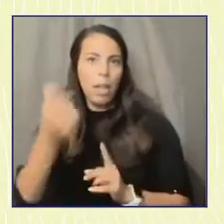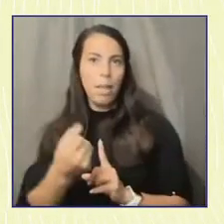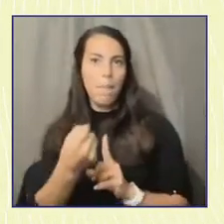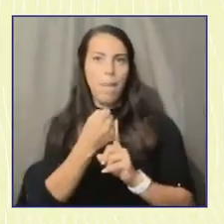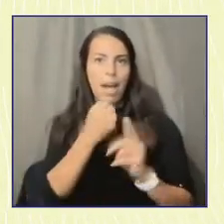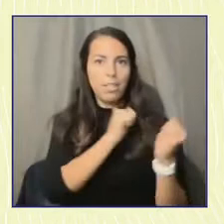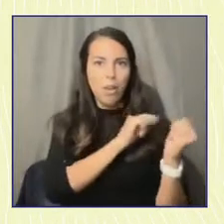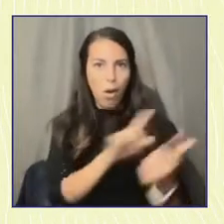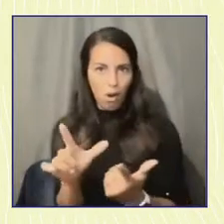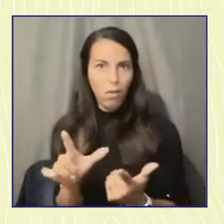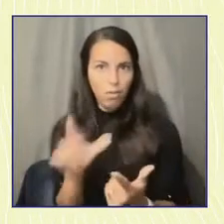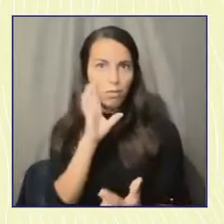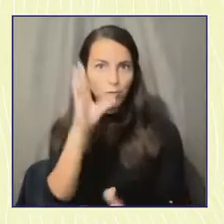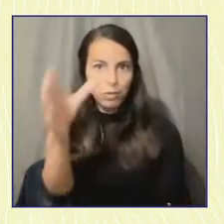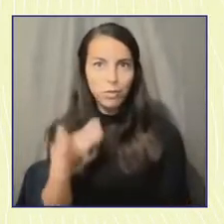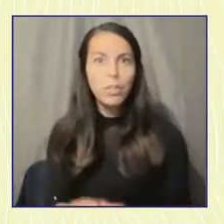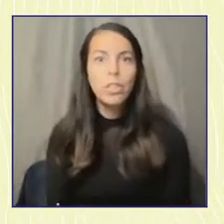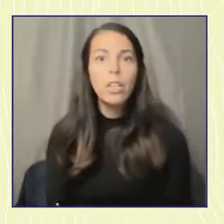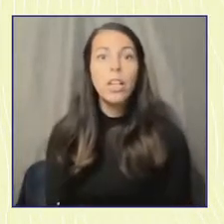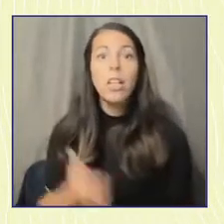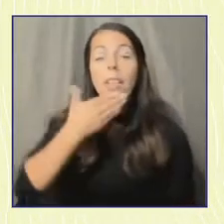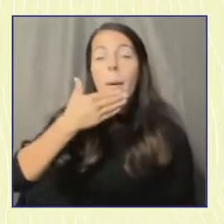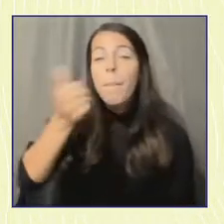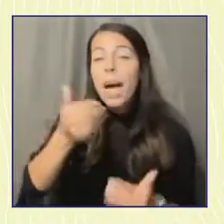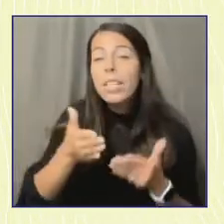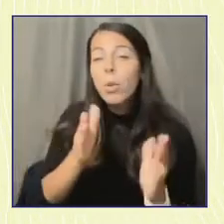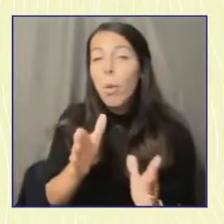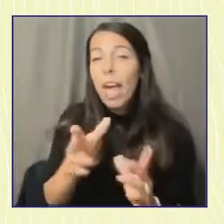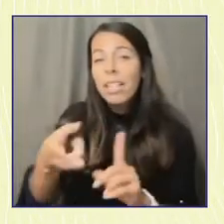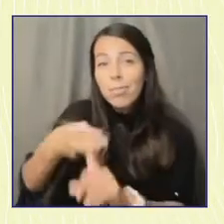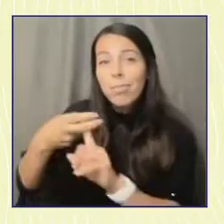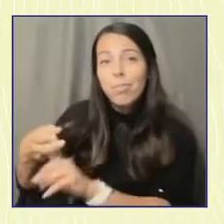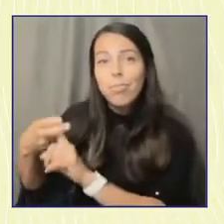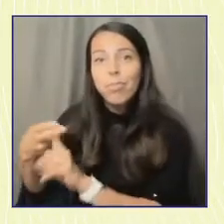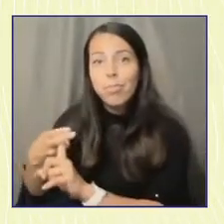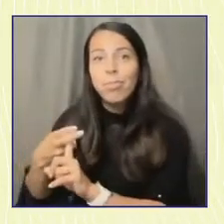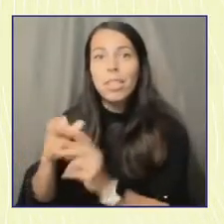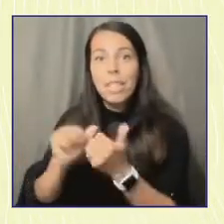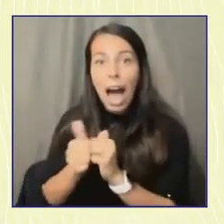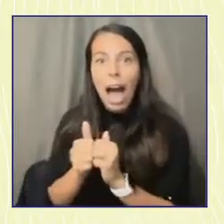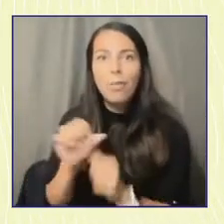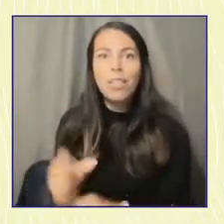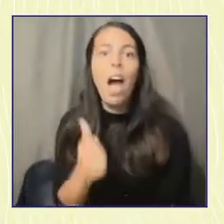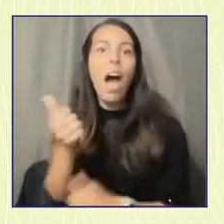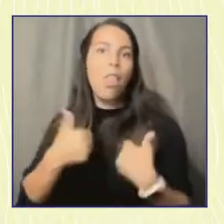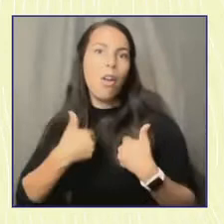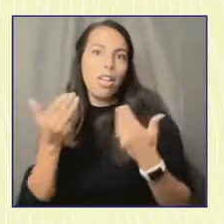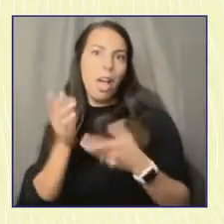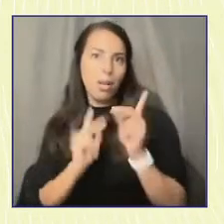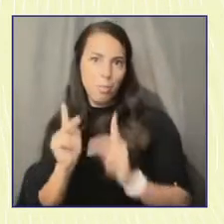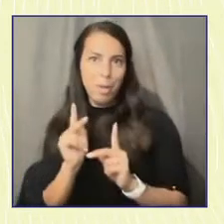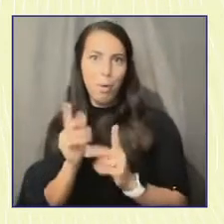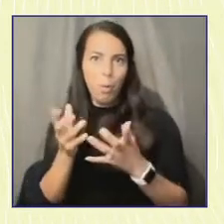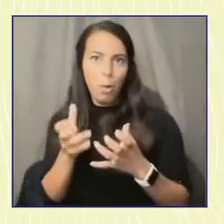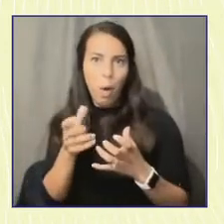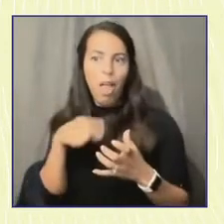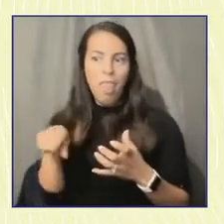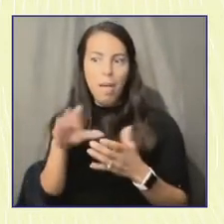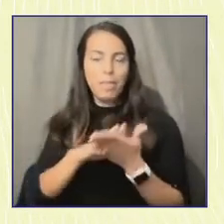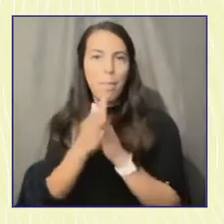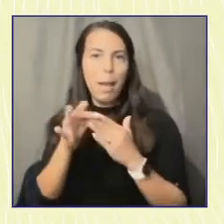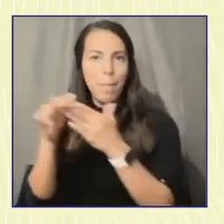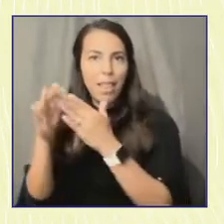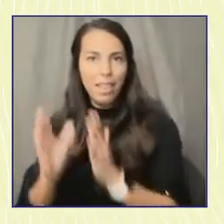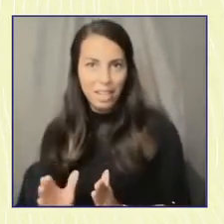engage, and involve young people is through other young people leading the way. I'm 23 years old. I just graduated from